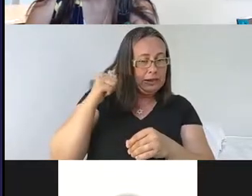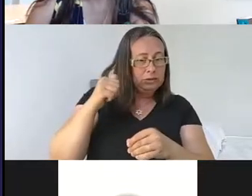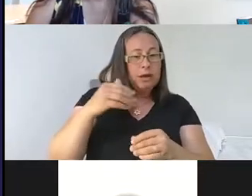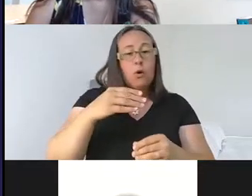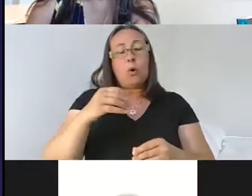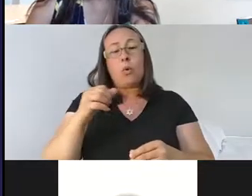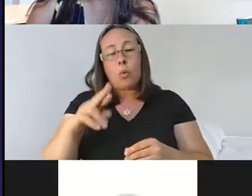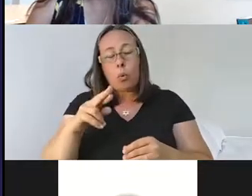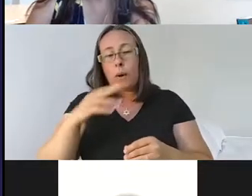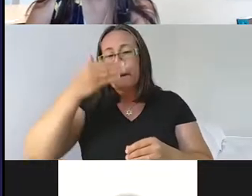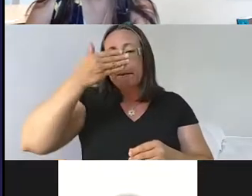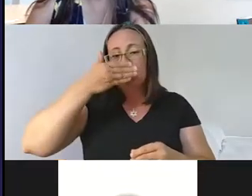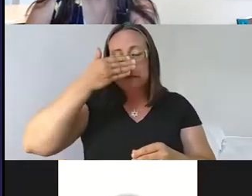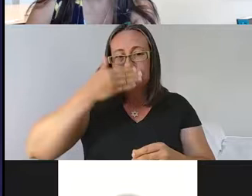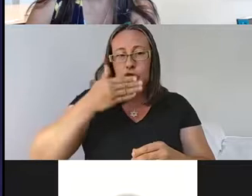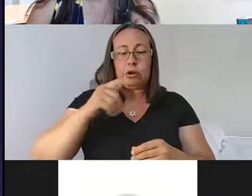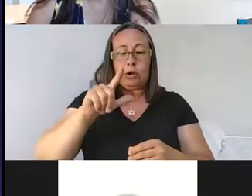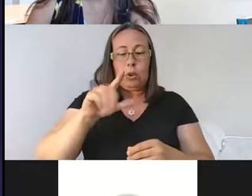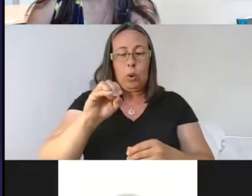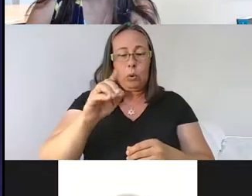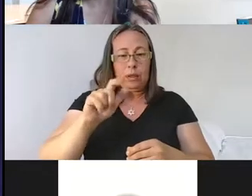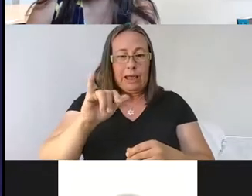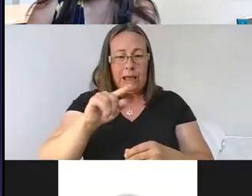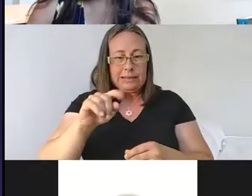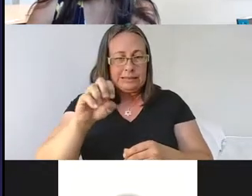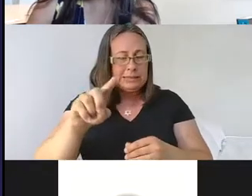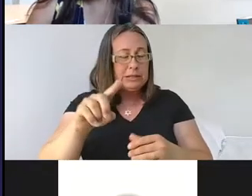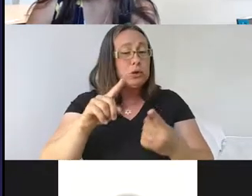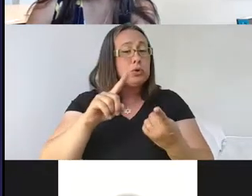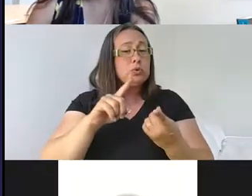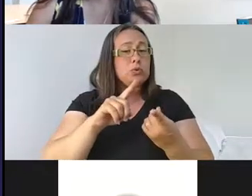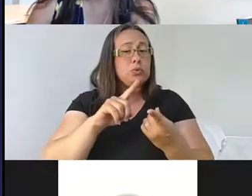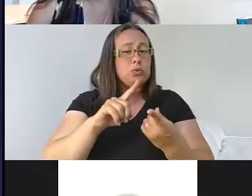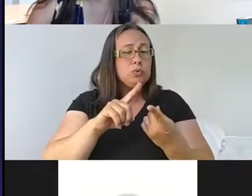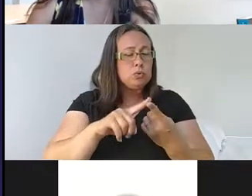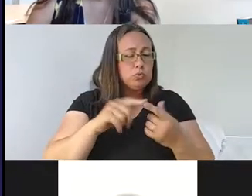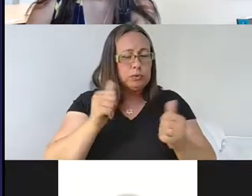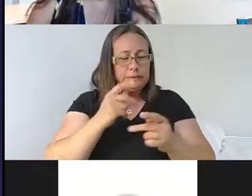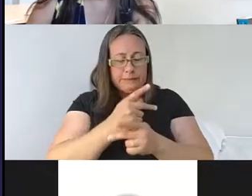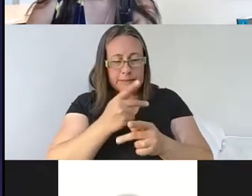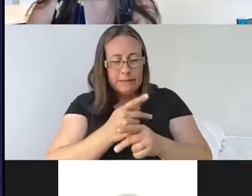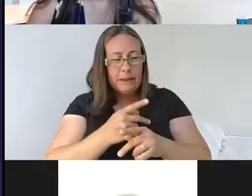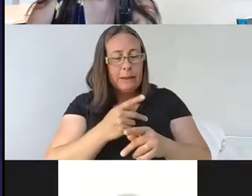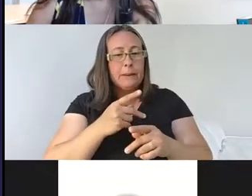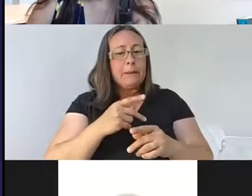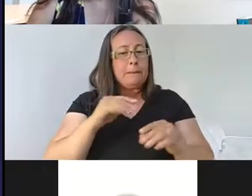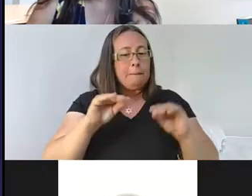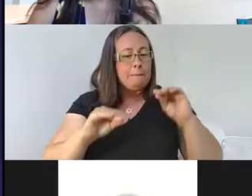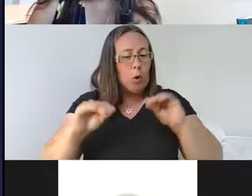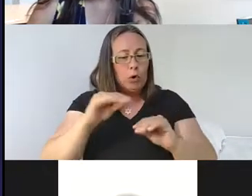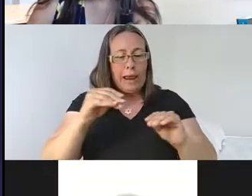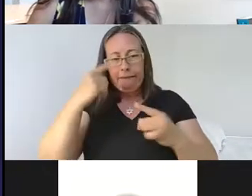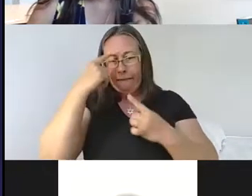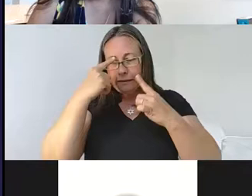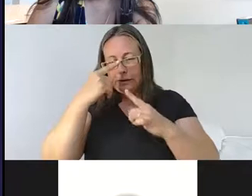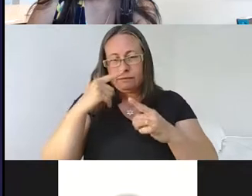localized and are able to cease, um, to dissociate motor and cognitive depths. So, um, we have a couple